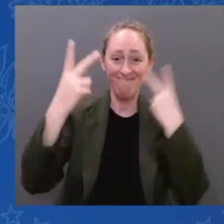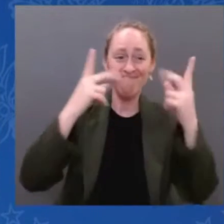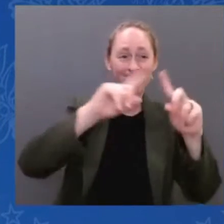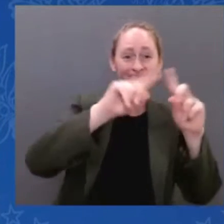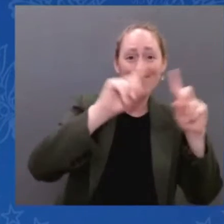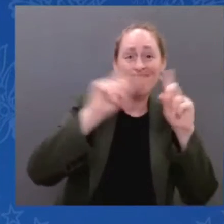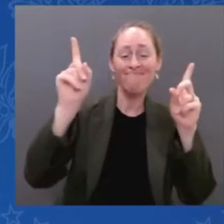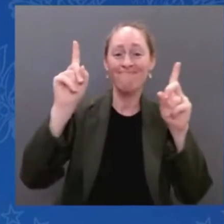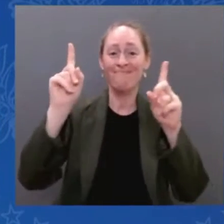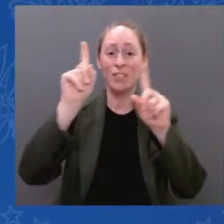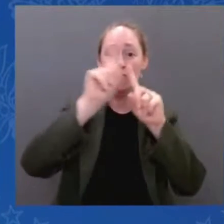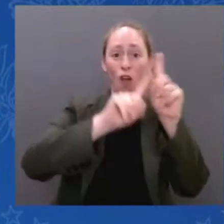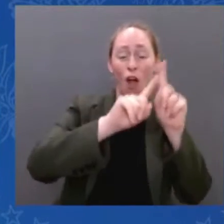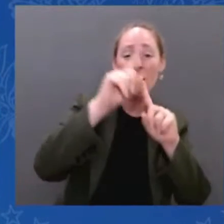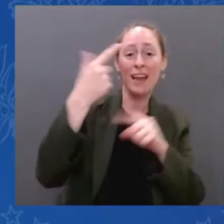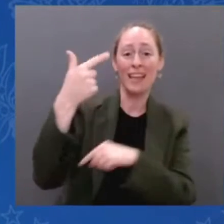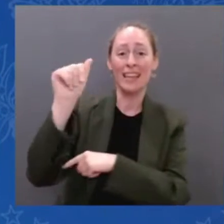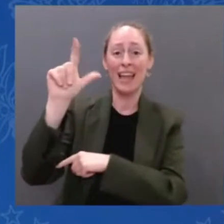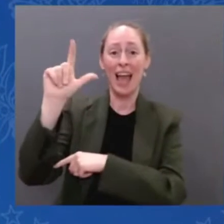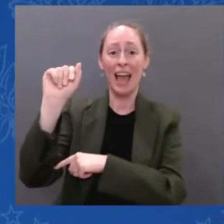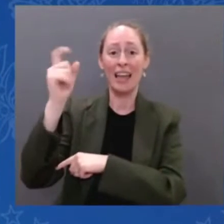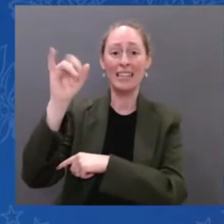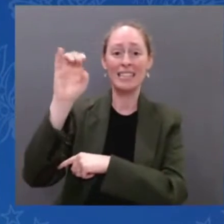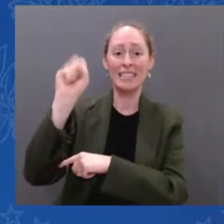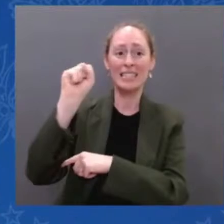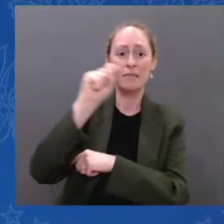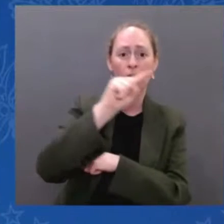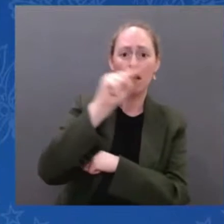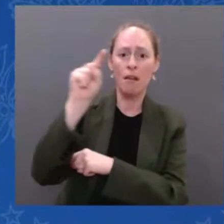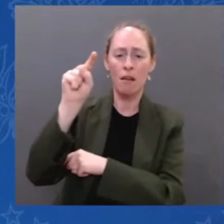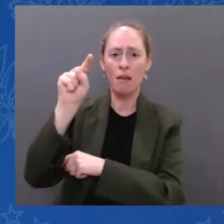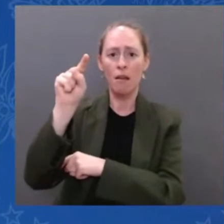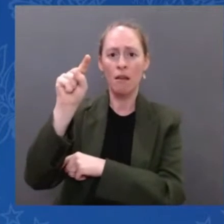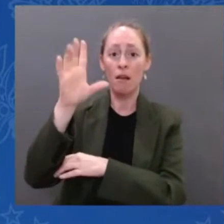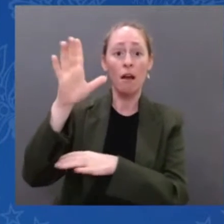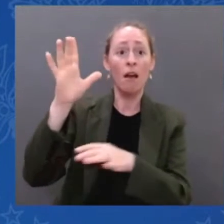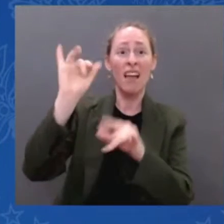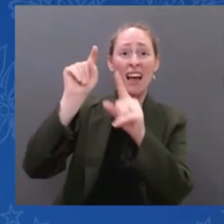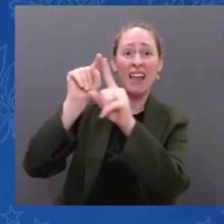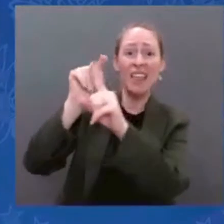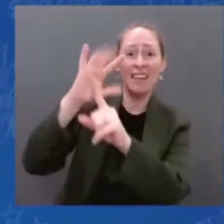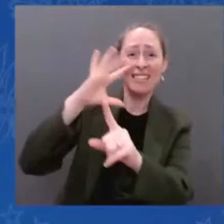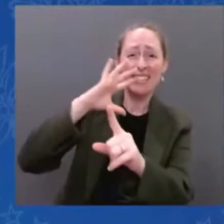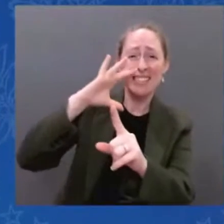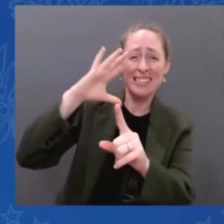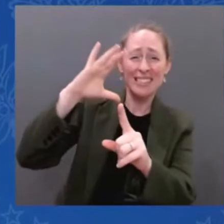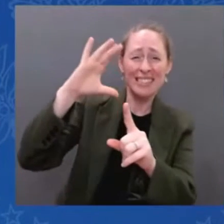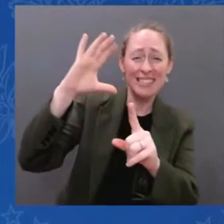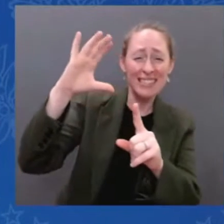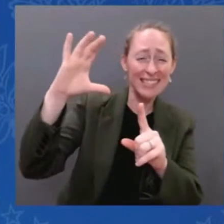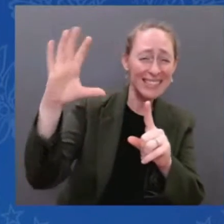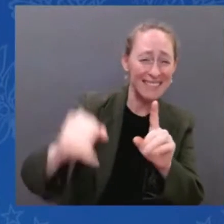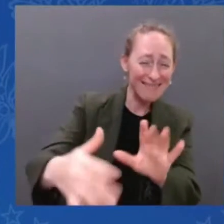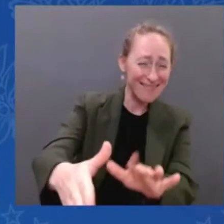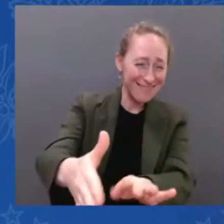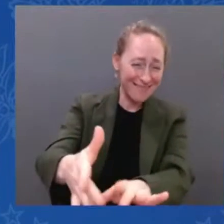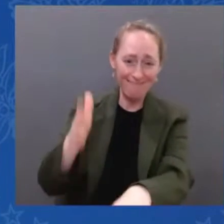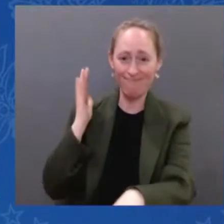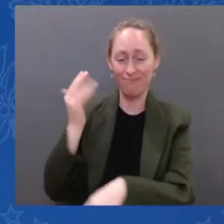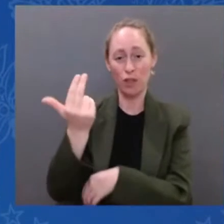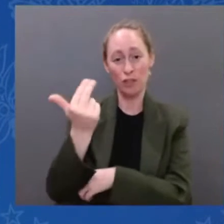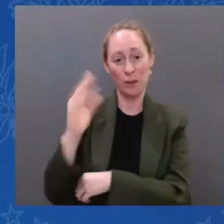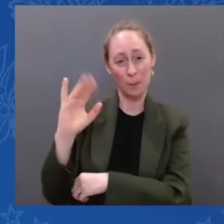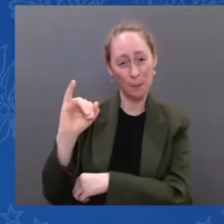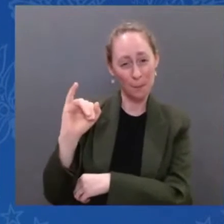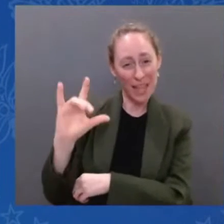Tomorrow, when this image is shared with the world, it'll be a historic moment for science and technology, for astronomy and